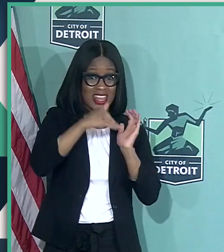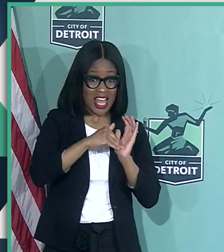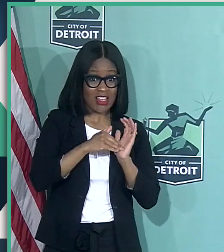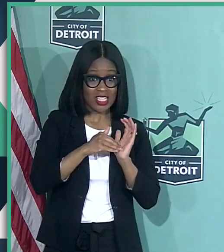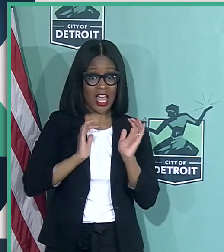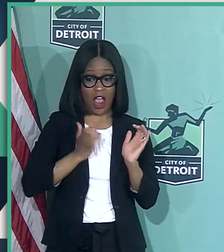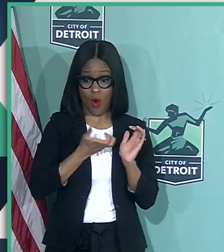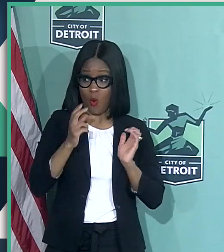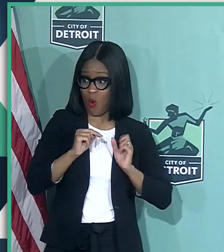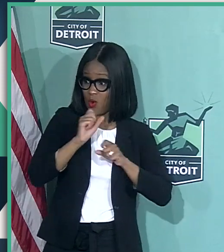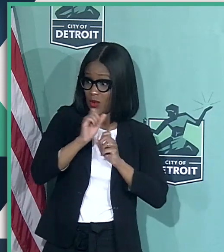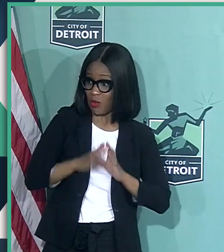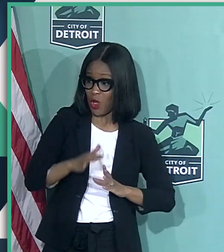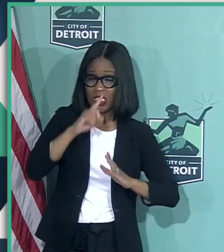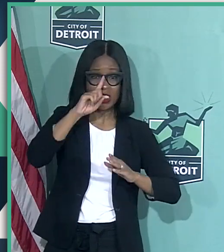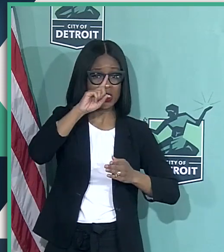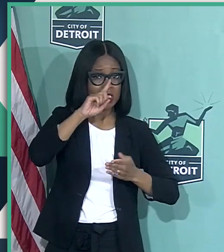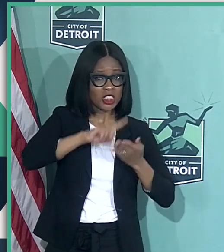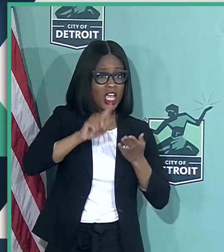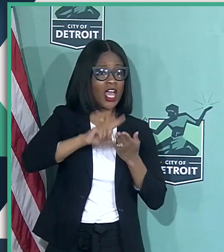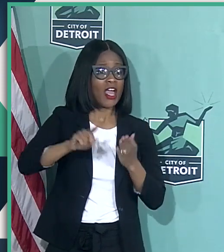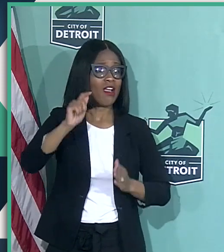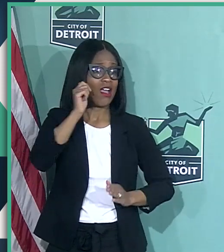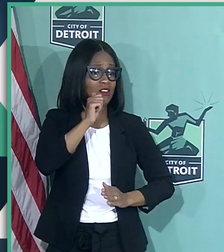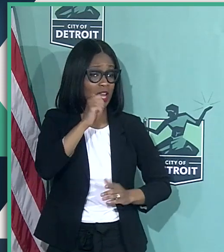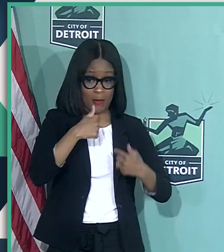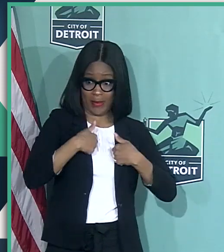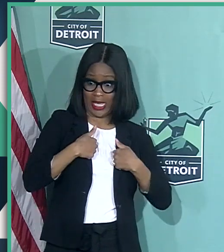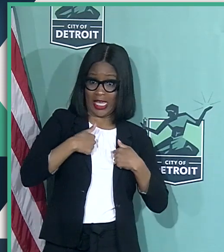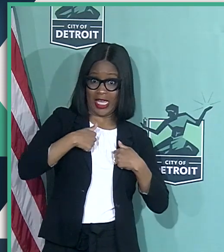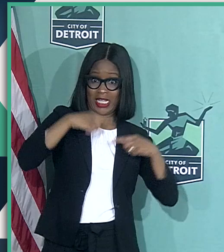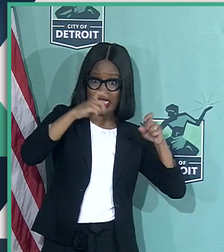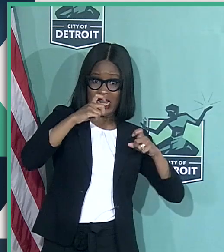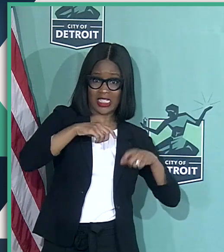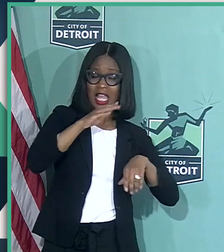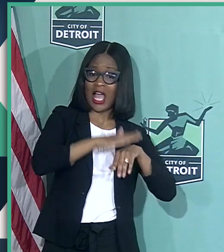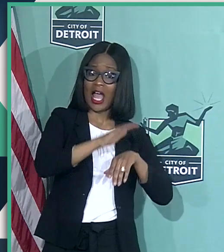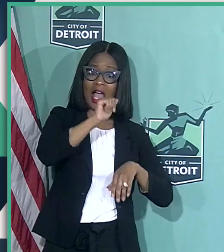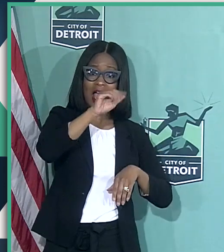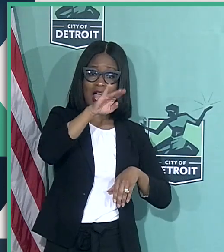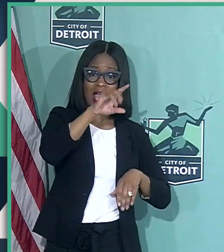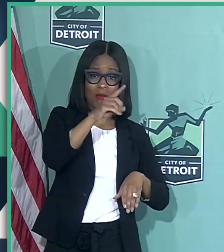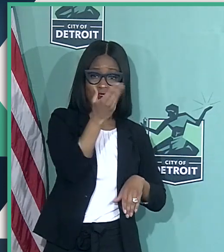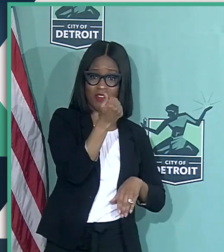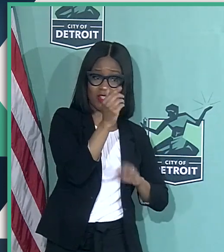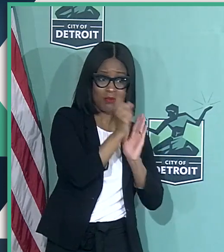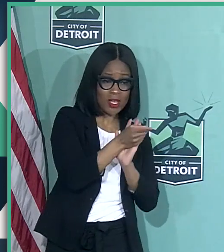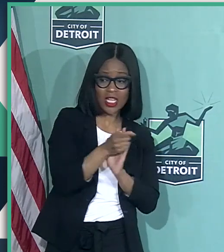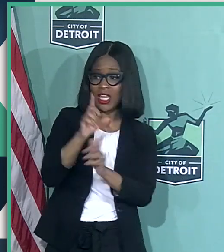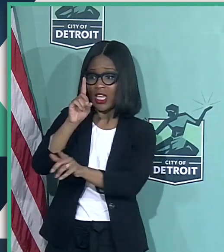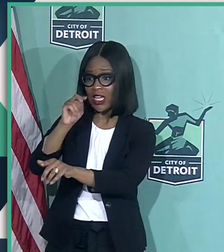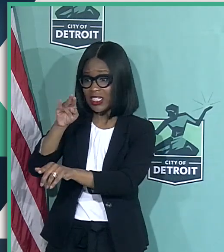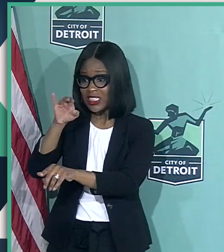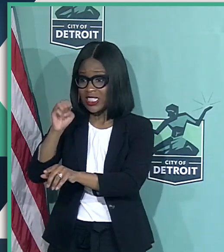employees being checked every day, I get tested on the Abbott 15-minute test. Denise Fair gets tested on the